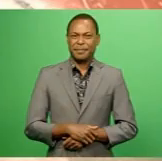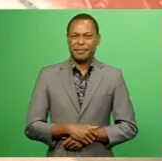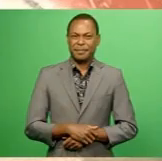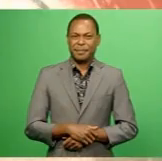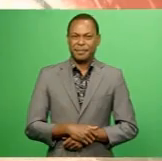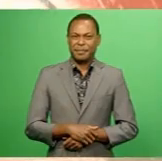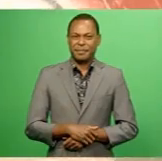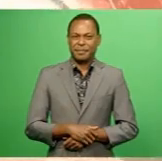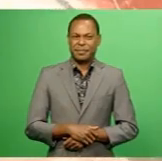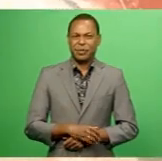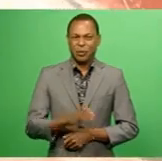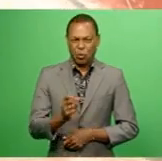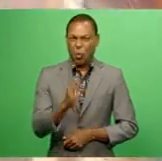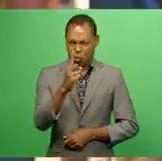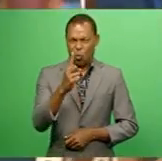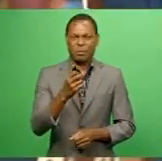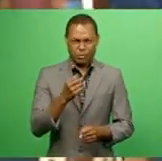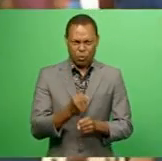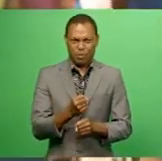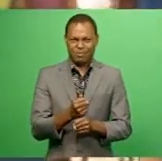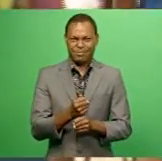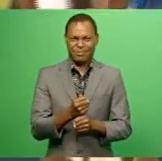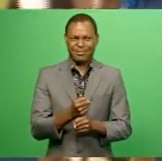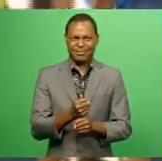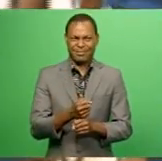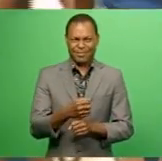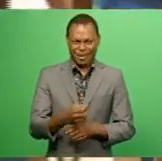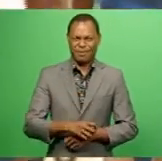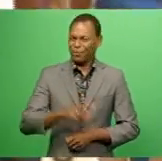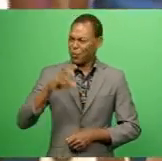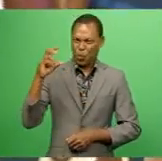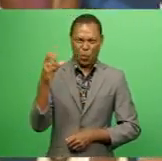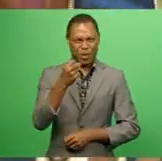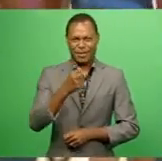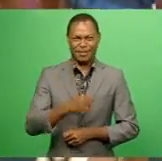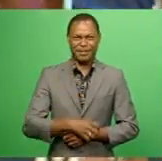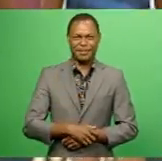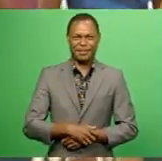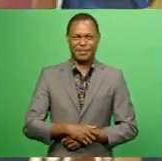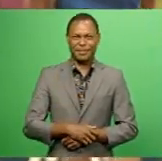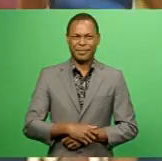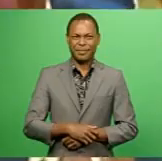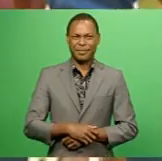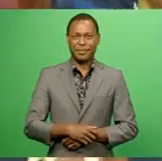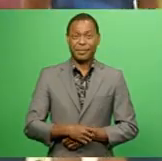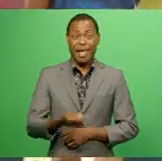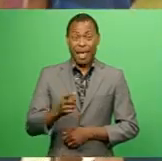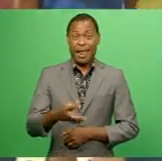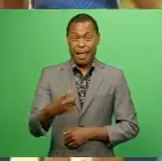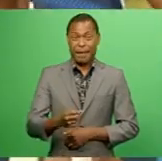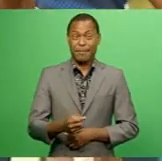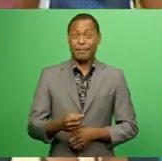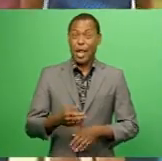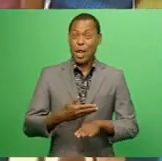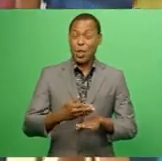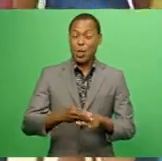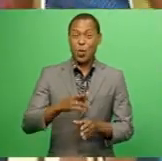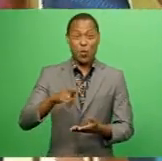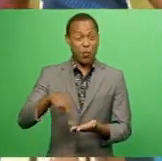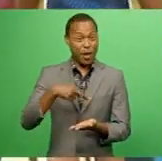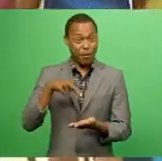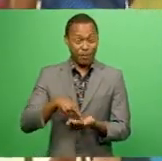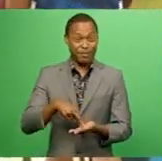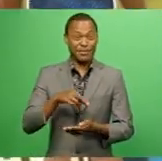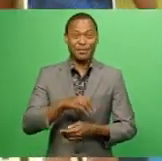goal. Either to win, or to break, to set a new record. The youngster says the